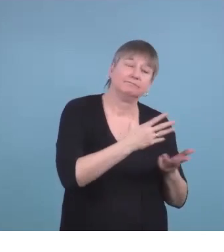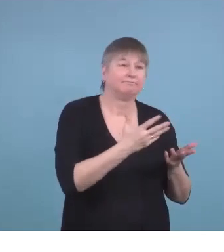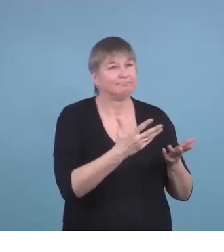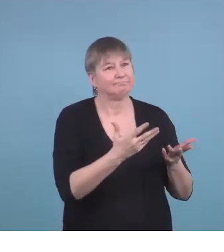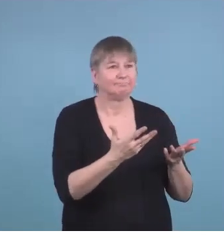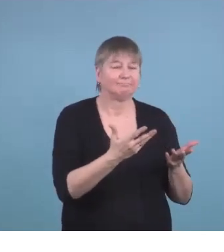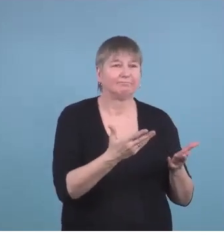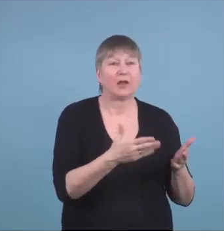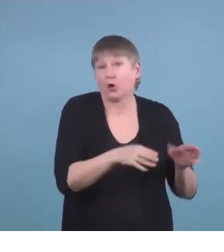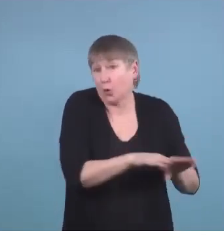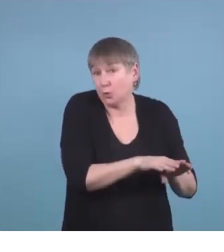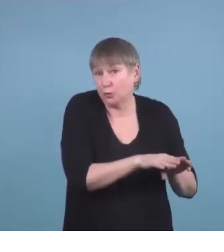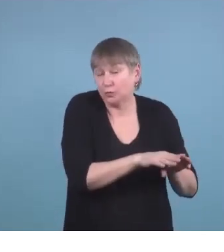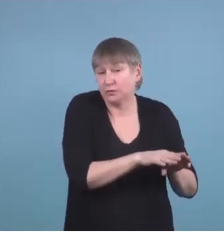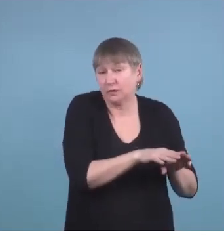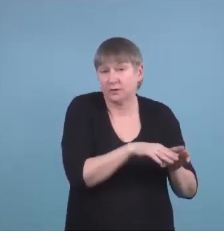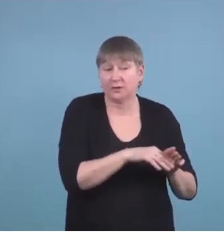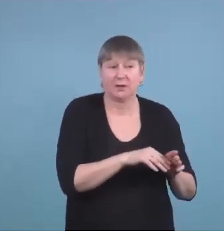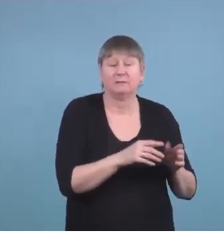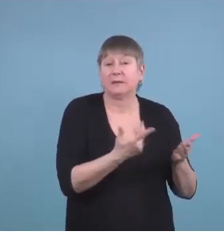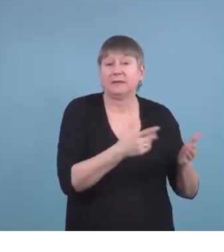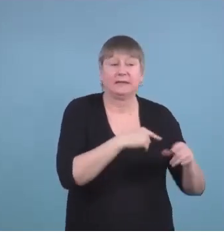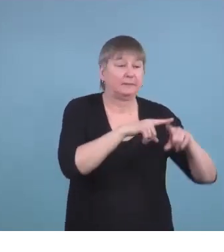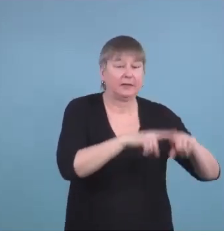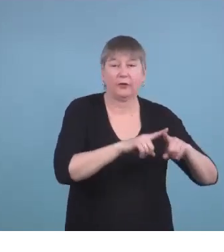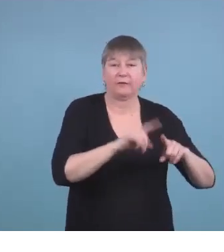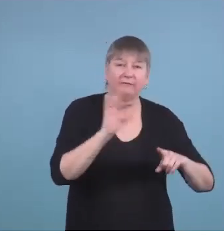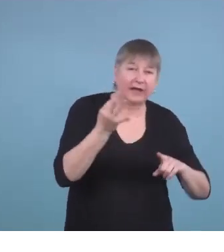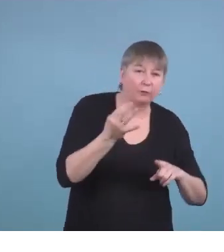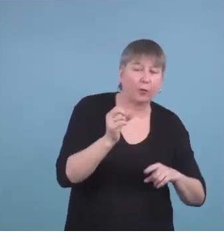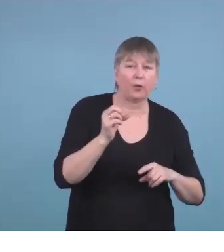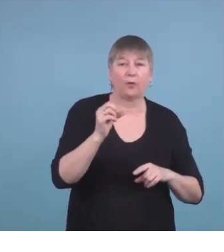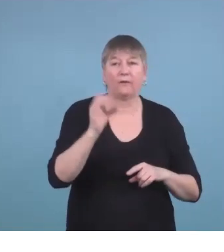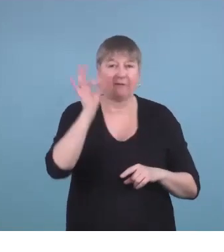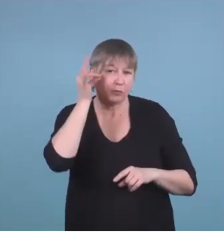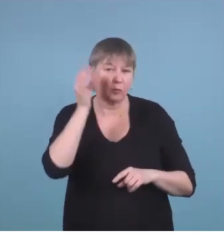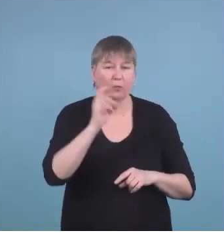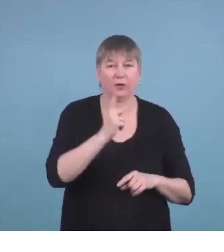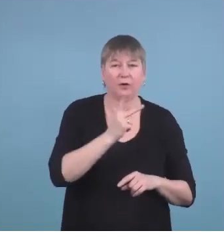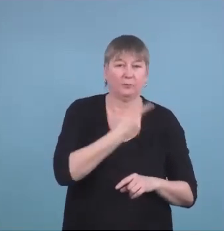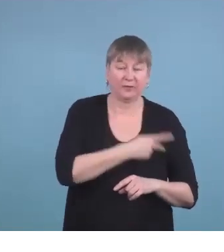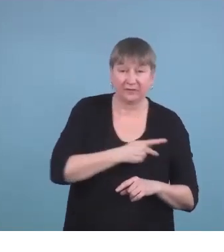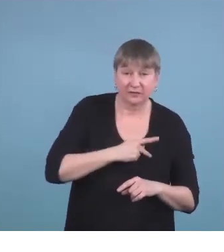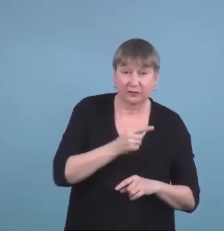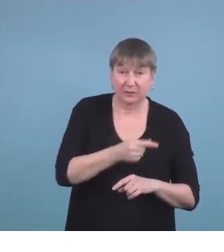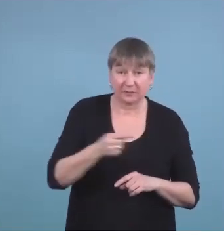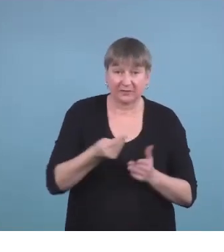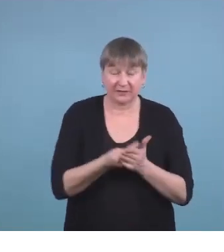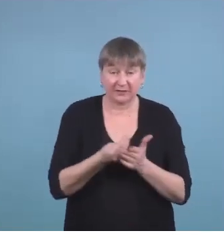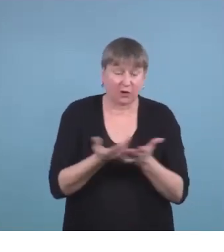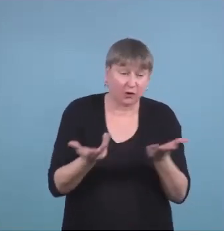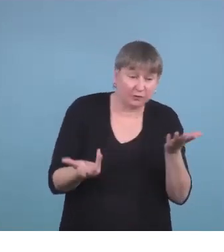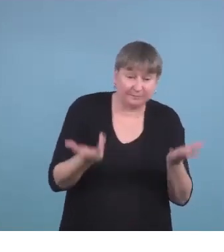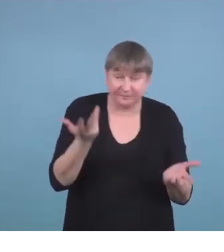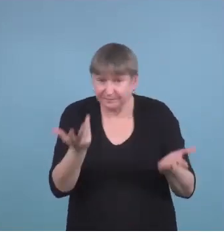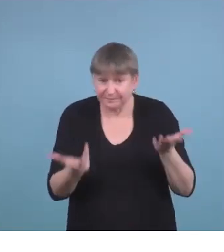some of them are dependent on federal government or provincial government funding and depending on where things are at they